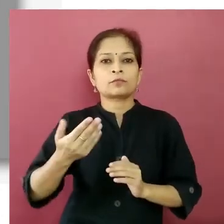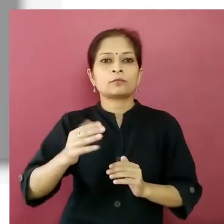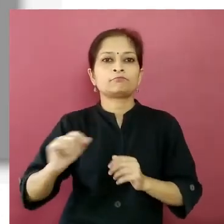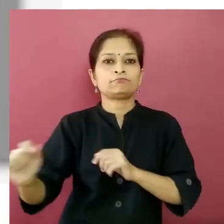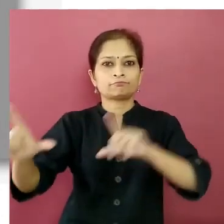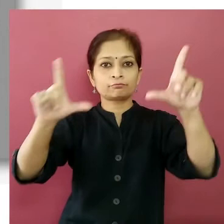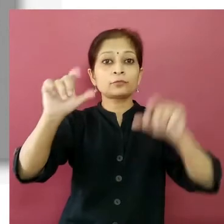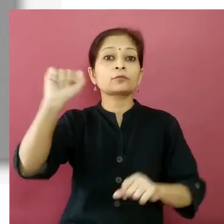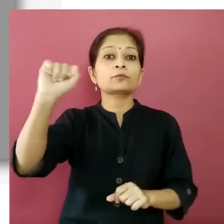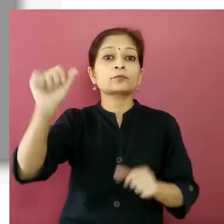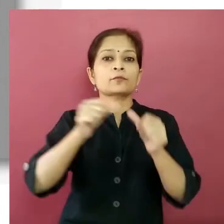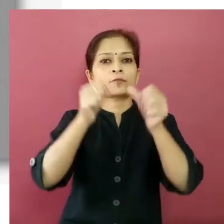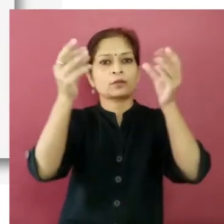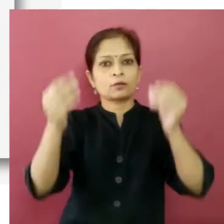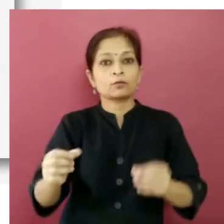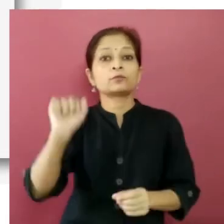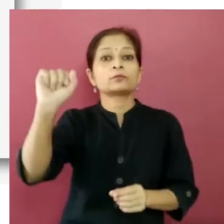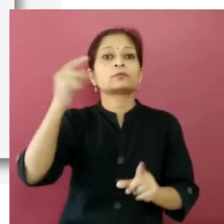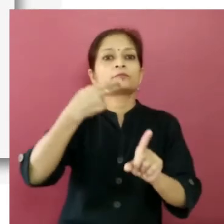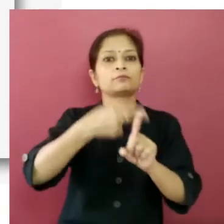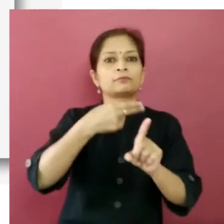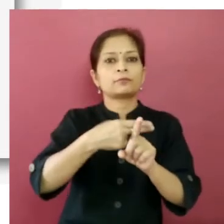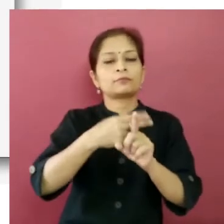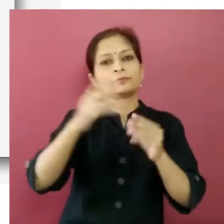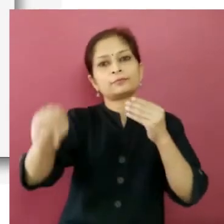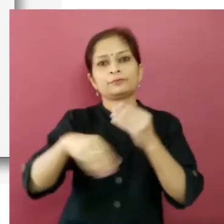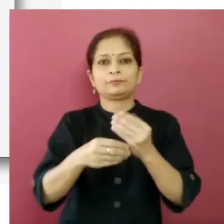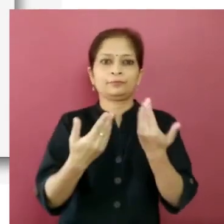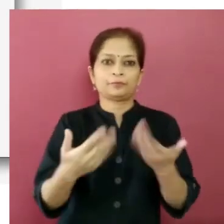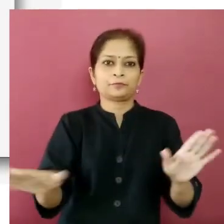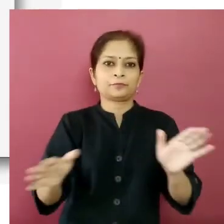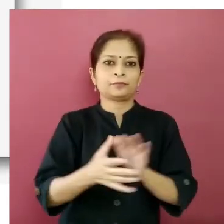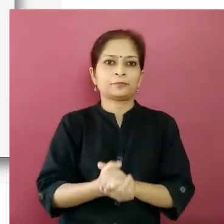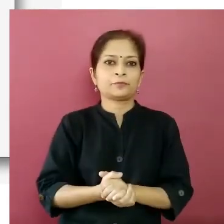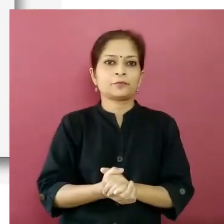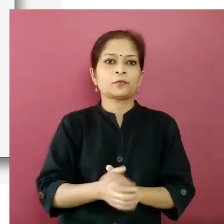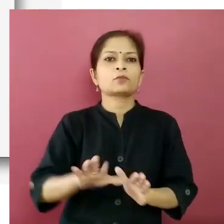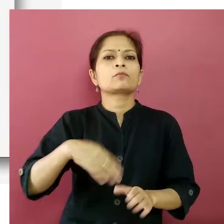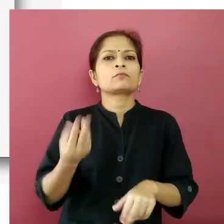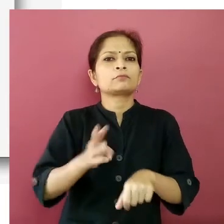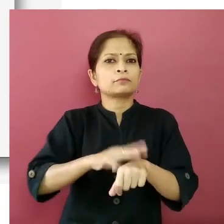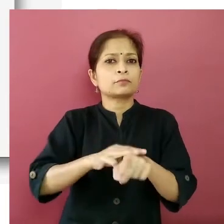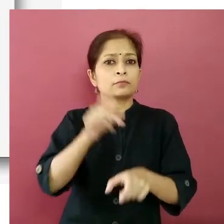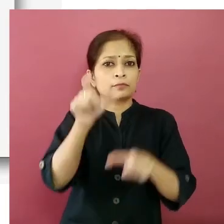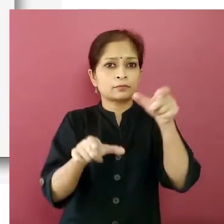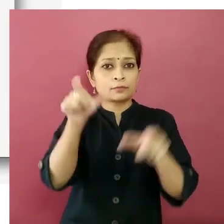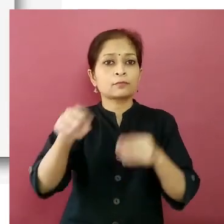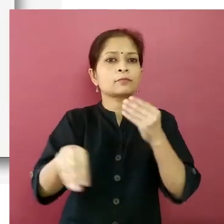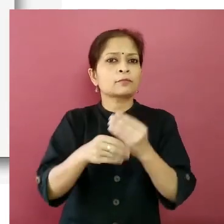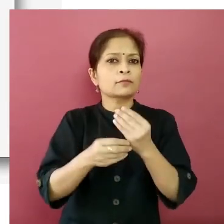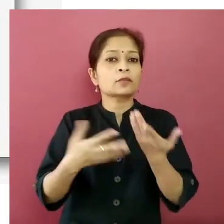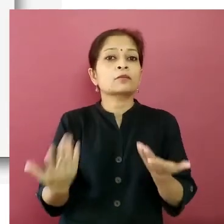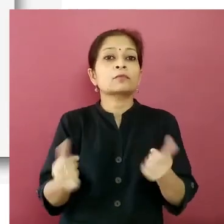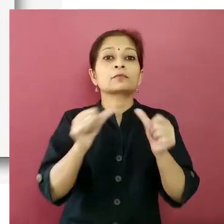this will take you to the account details dashboard where you have been added as a beneficiary to add more